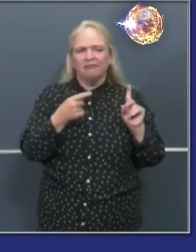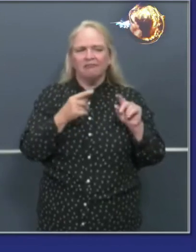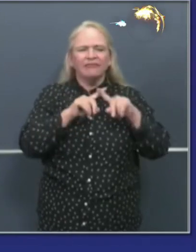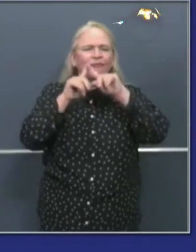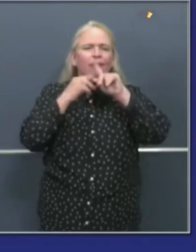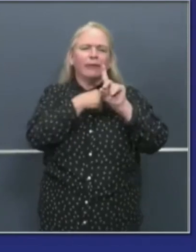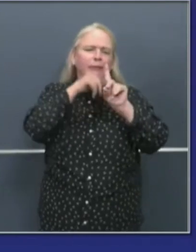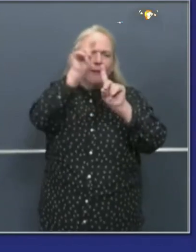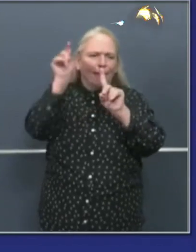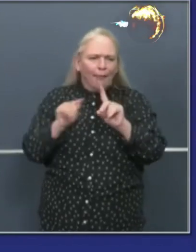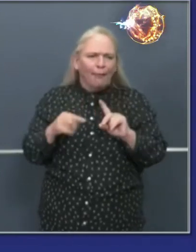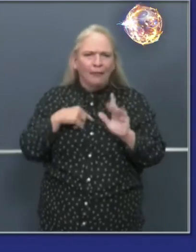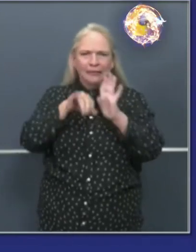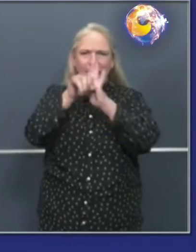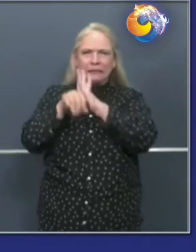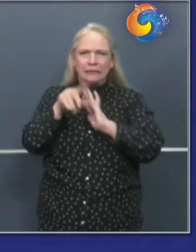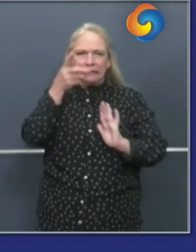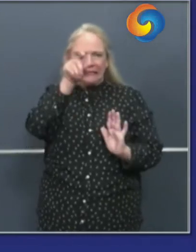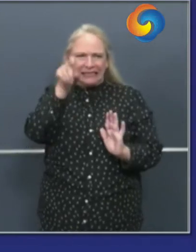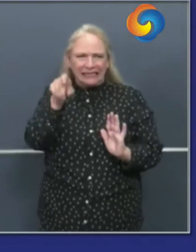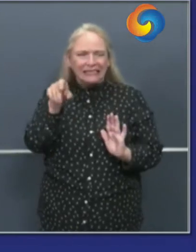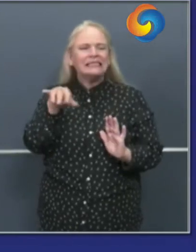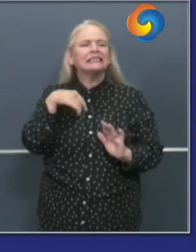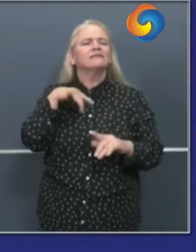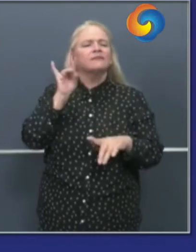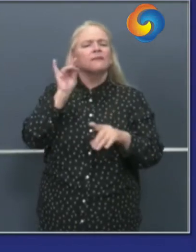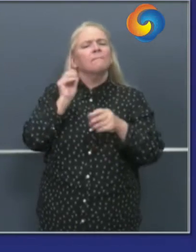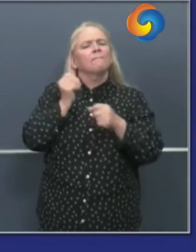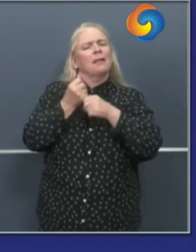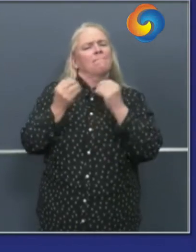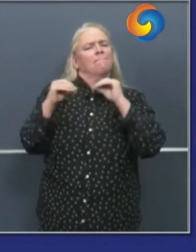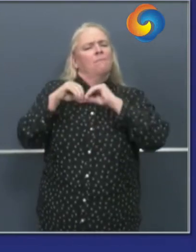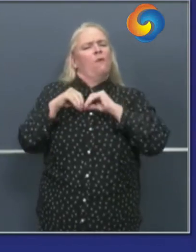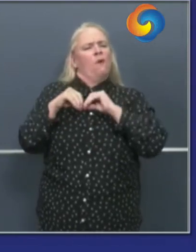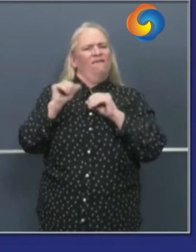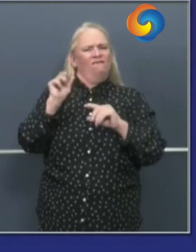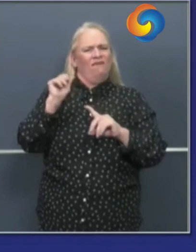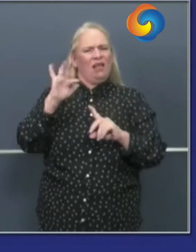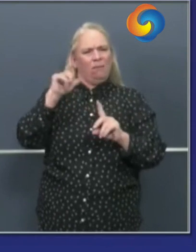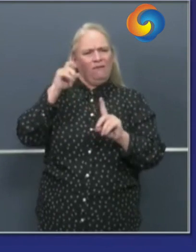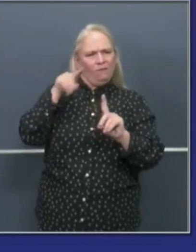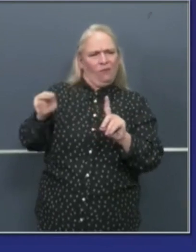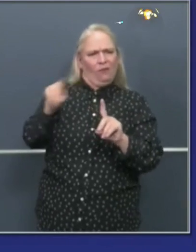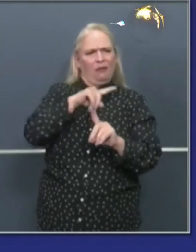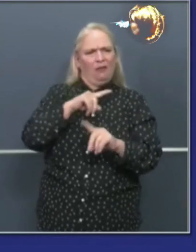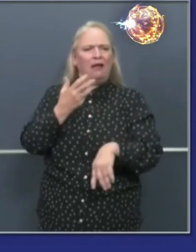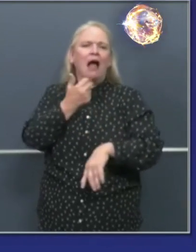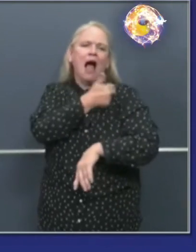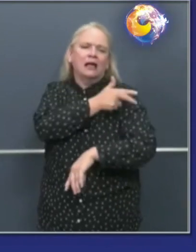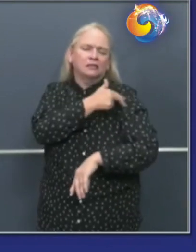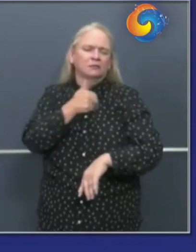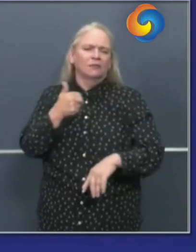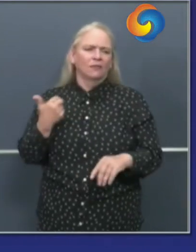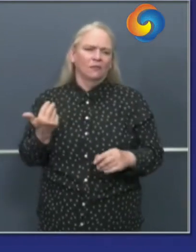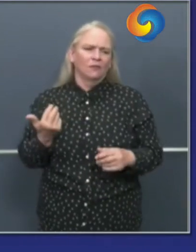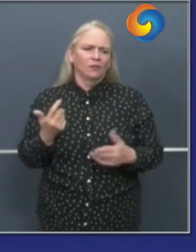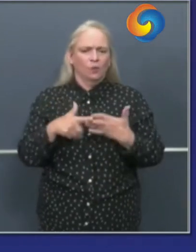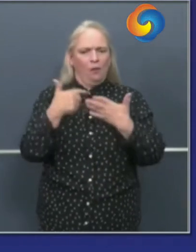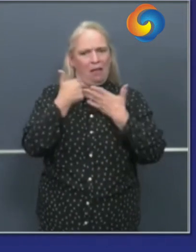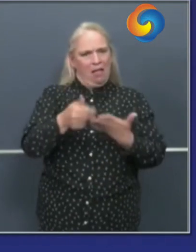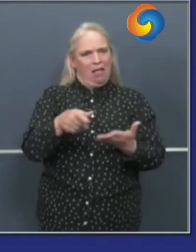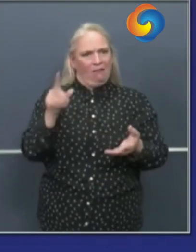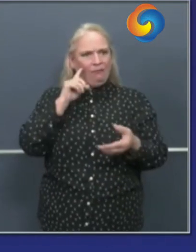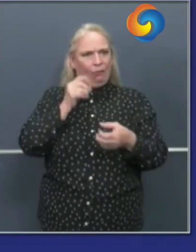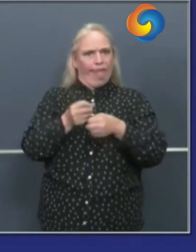sites throughout the state of california in areas that were vulnerable to surges and spikes in covet